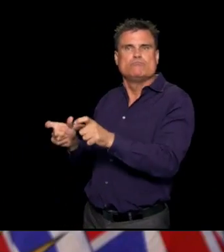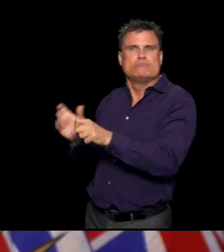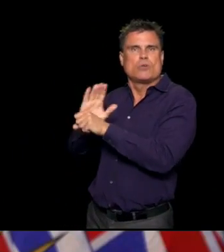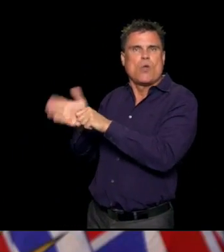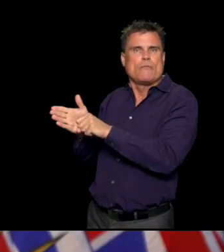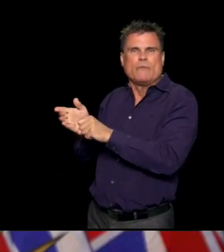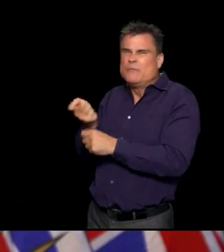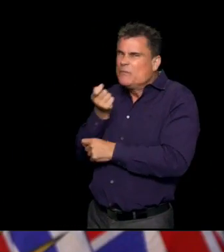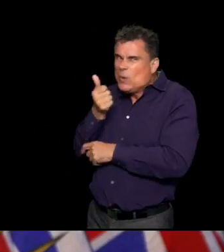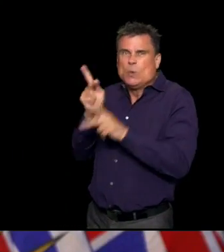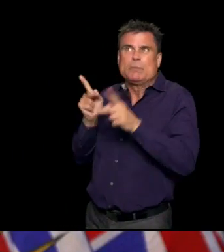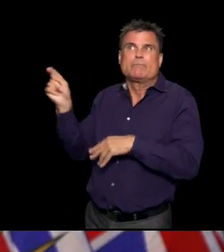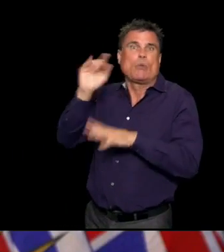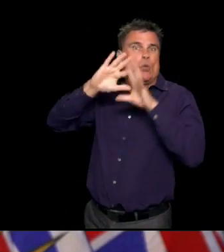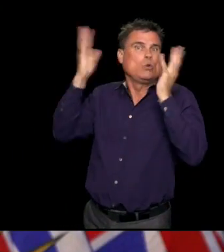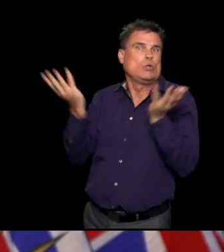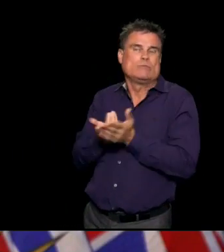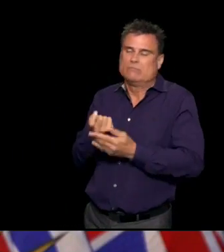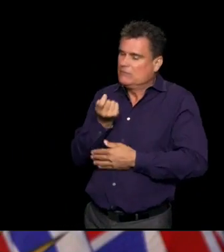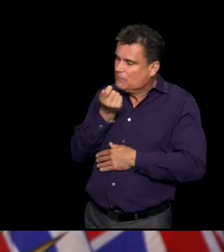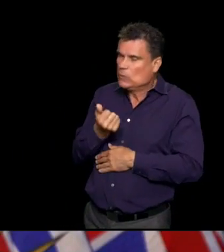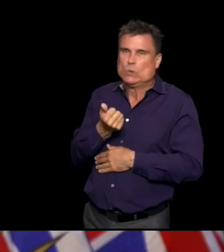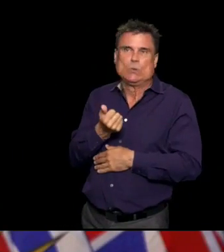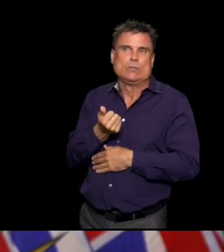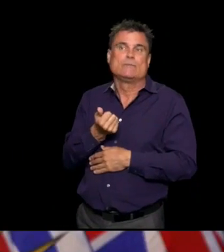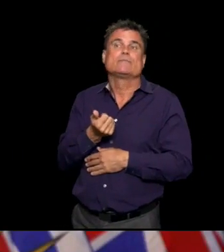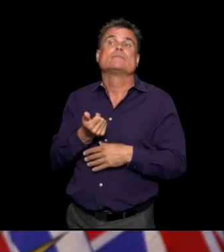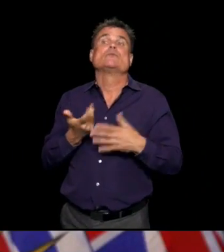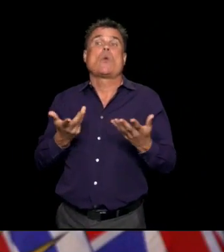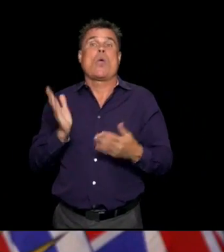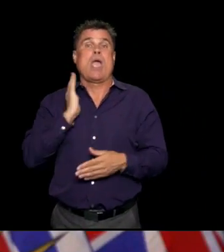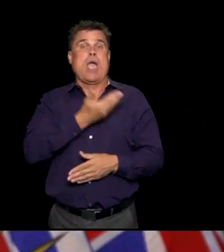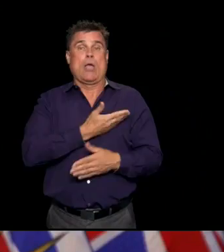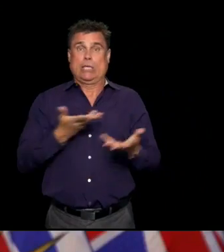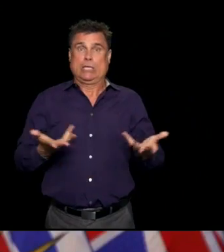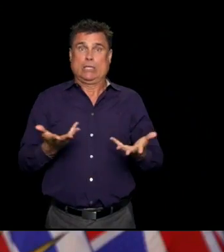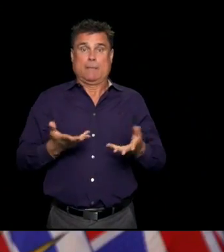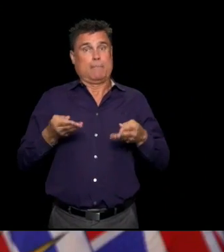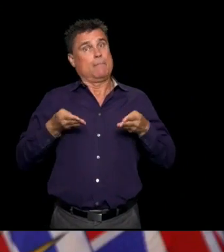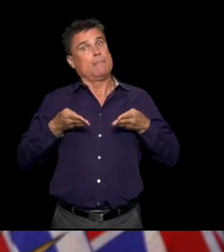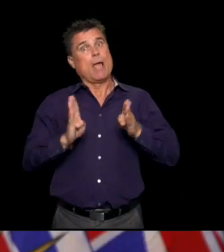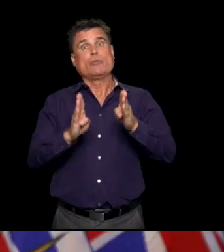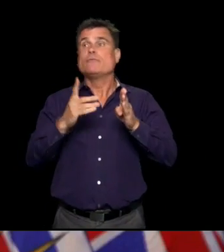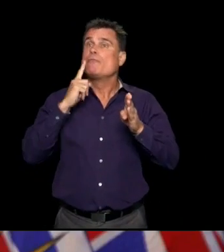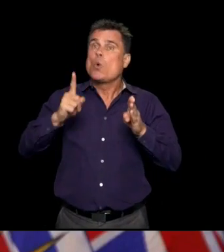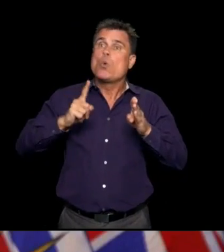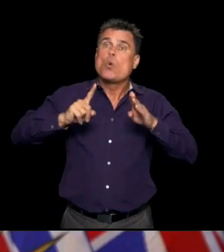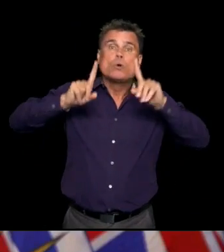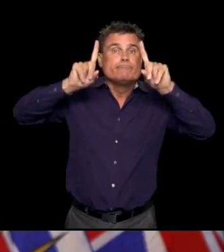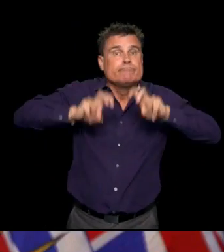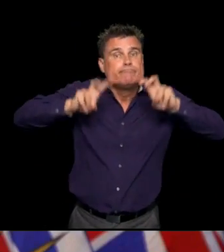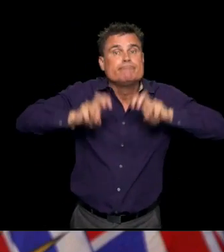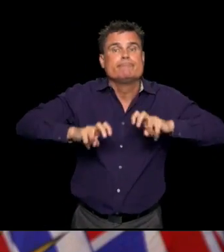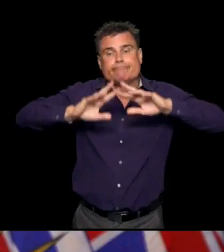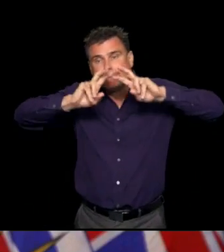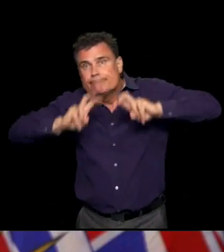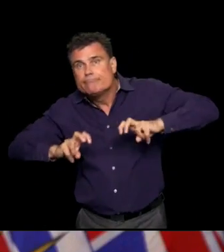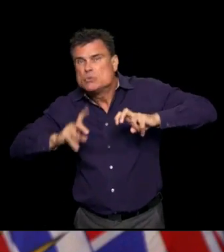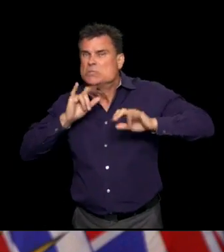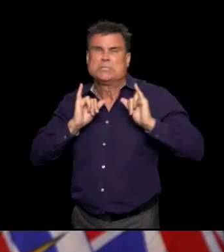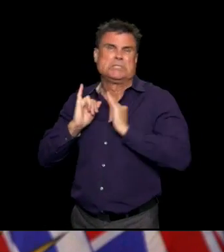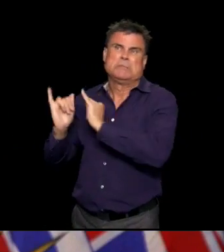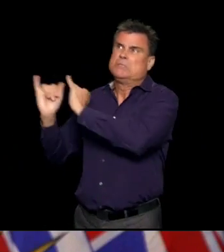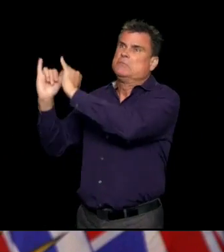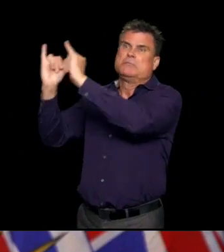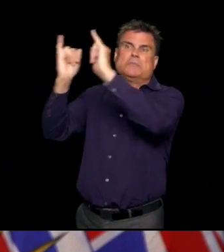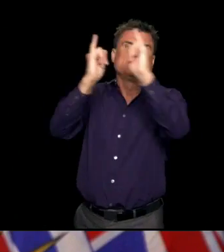remain quite low. The type of methodology that we used here in BC, there are several similar studies that were done in